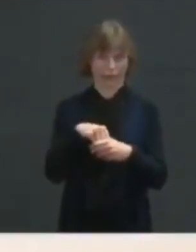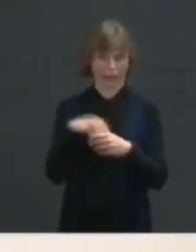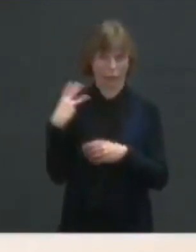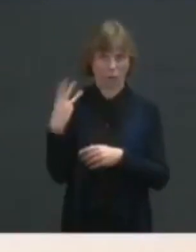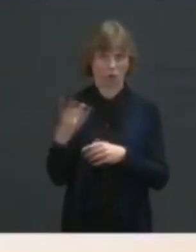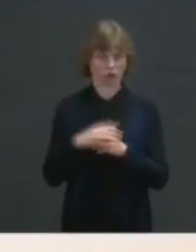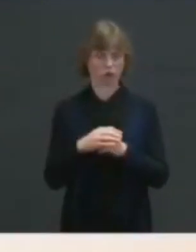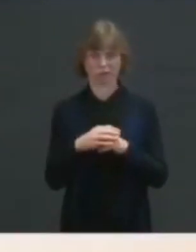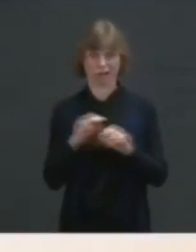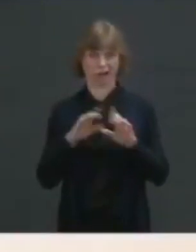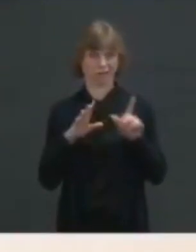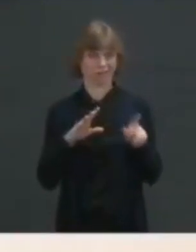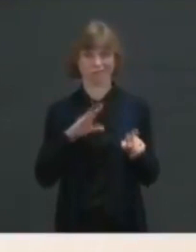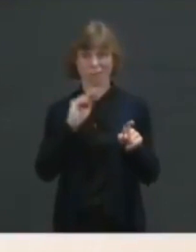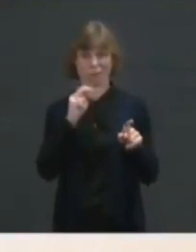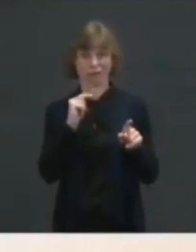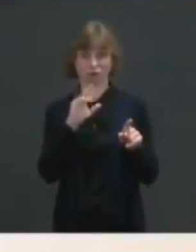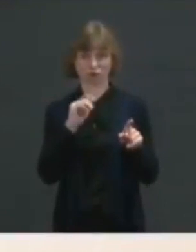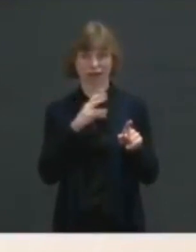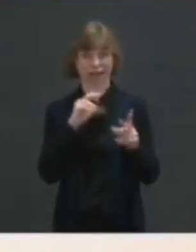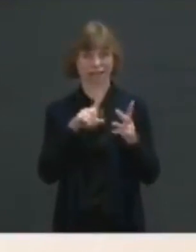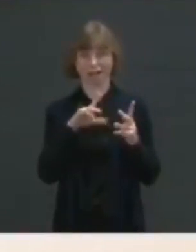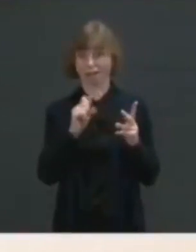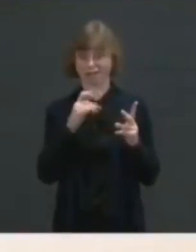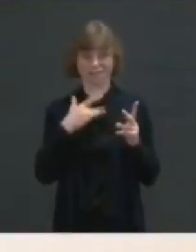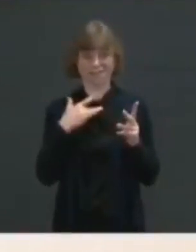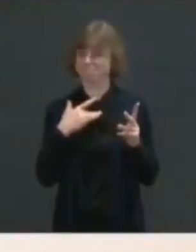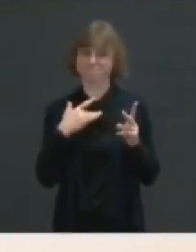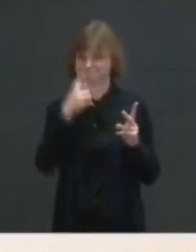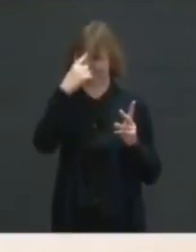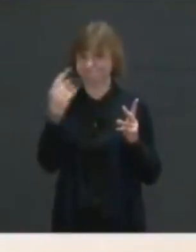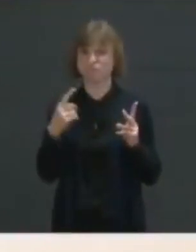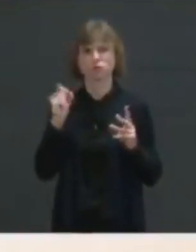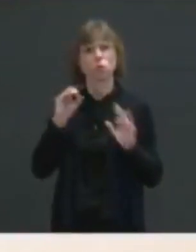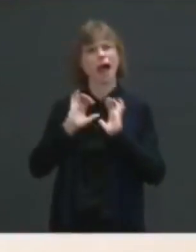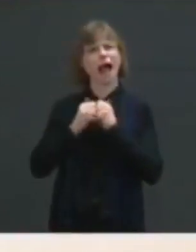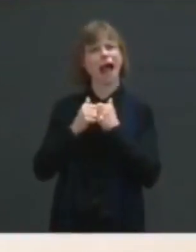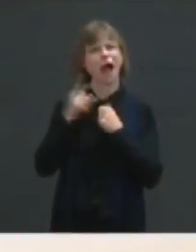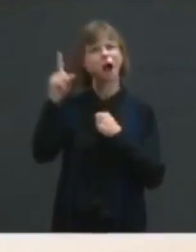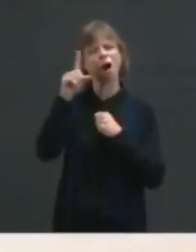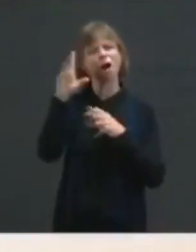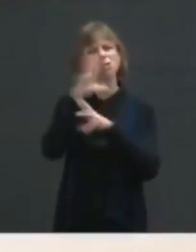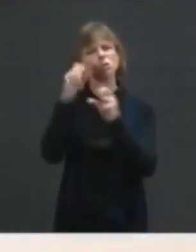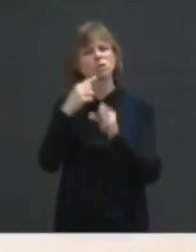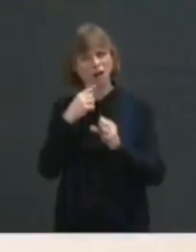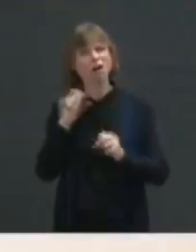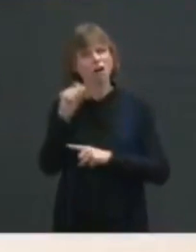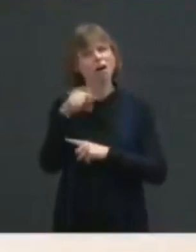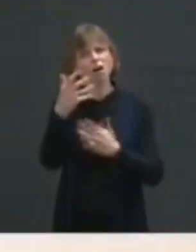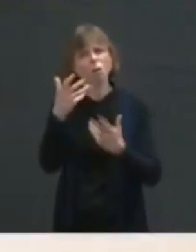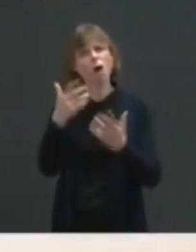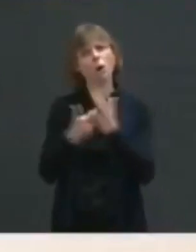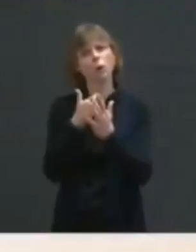Collins do not feel that this is a new tone. So how does the president kind of square that, saying that he does want a new tone? We're